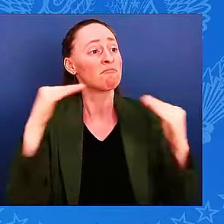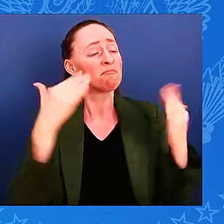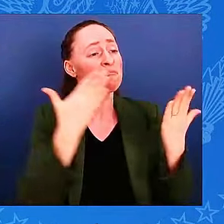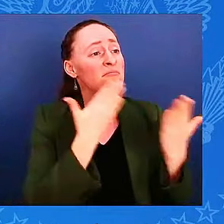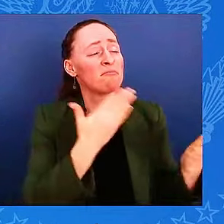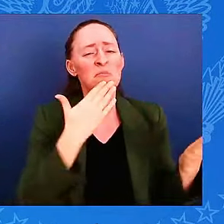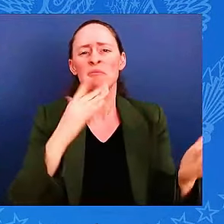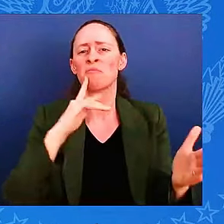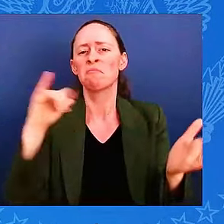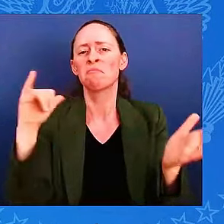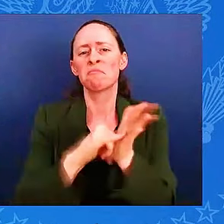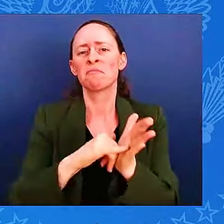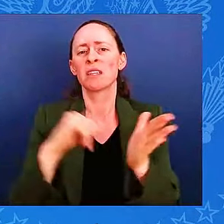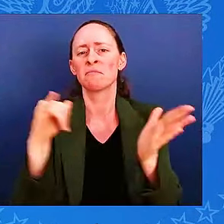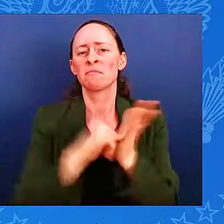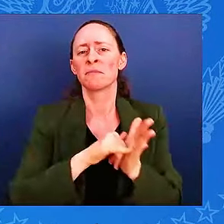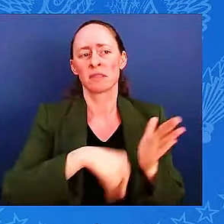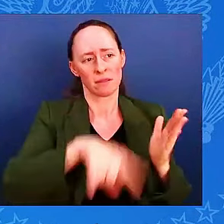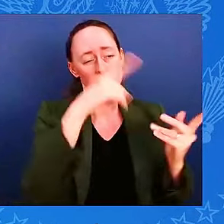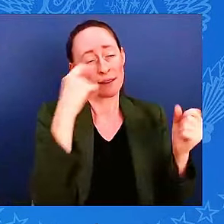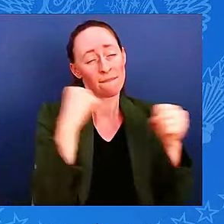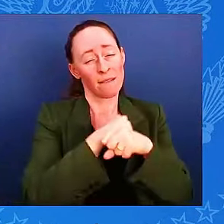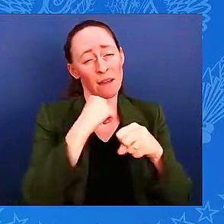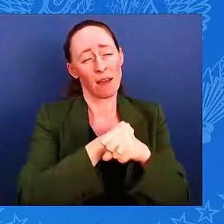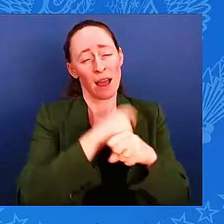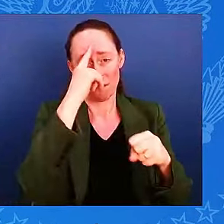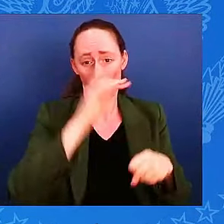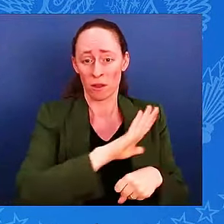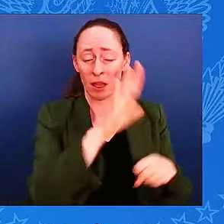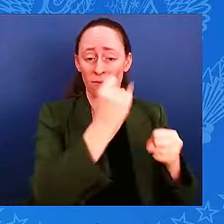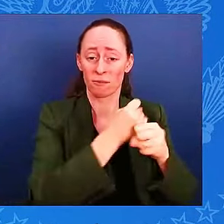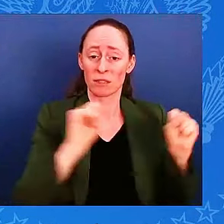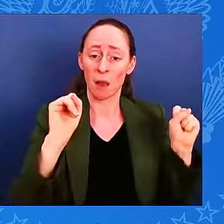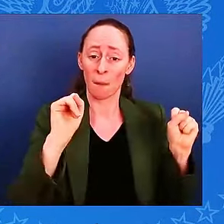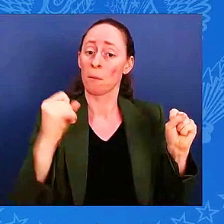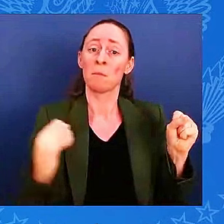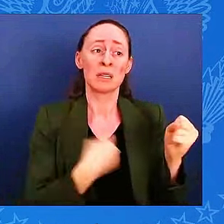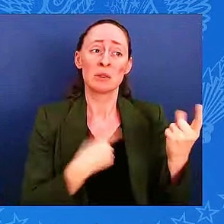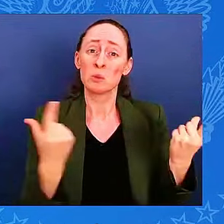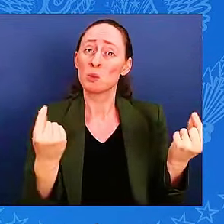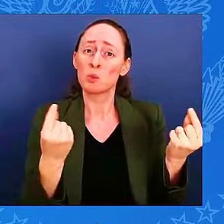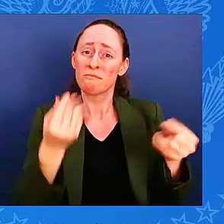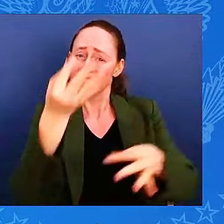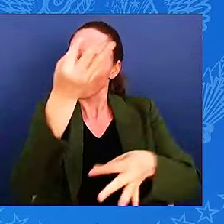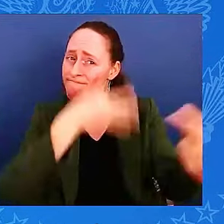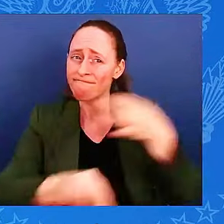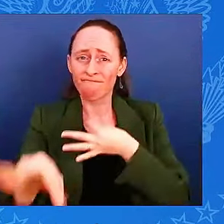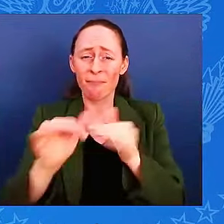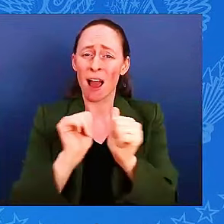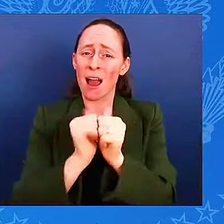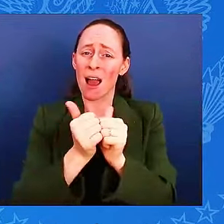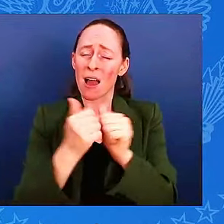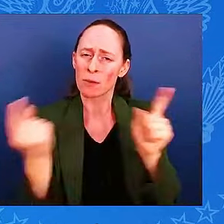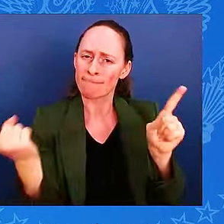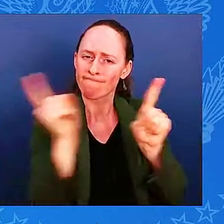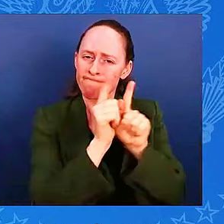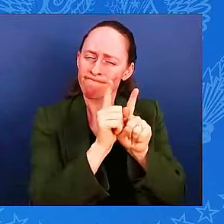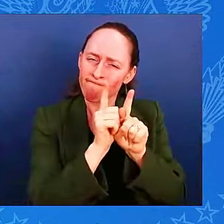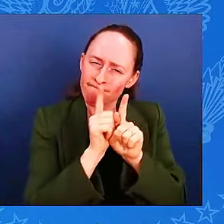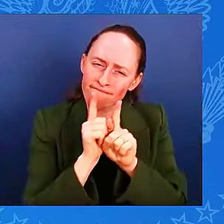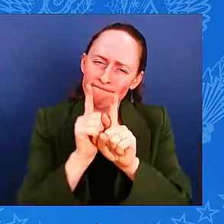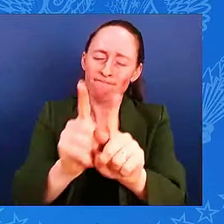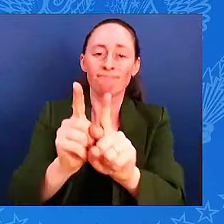do stand by their side and build a common future. Five days ago, I was in Kiev